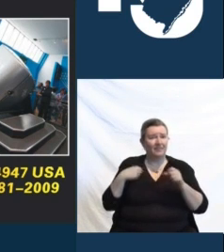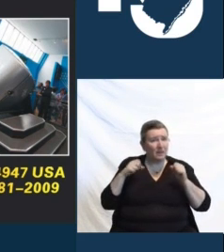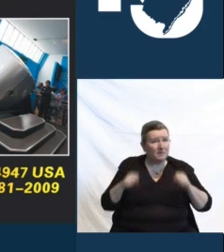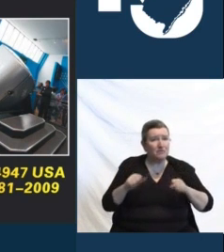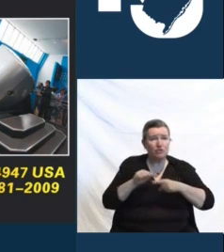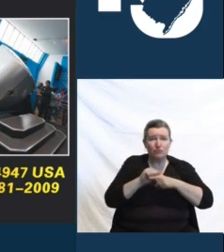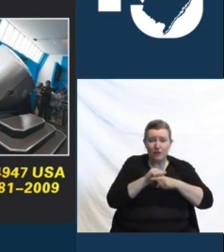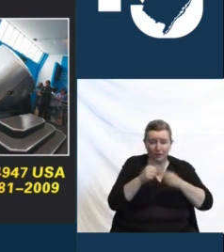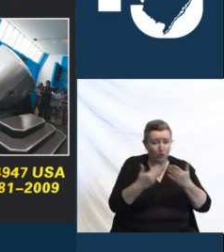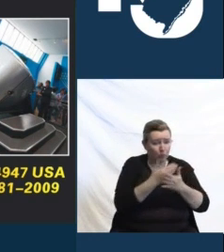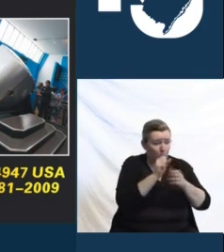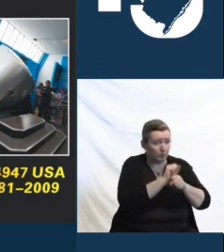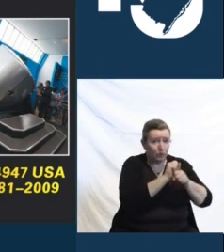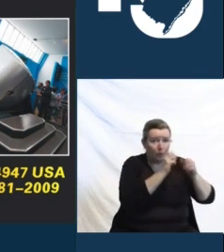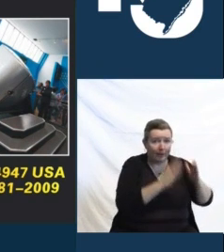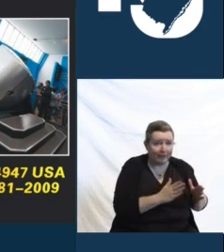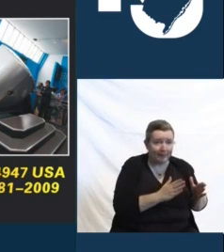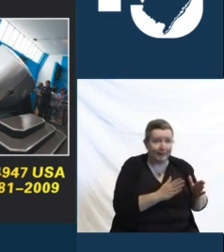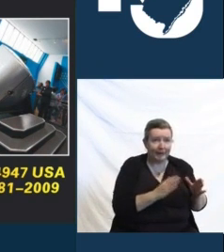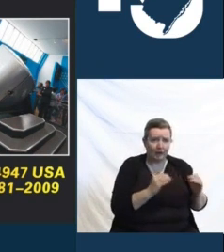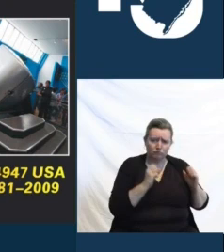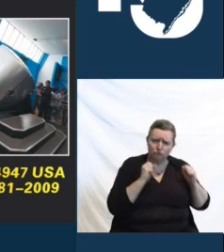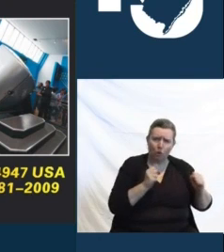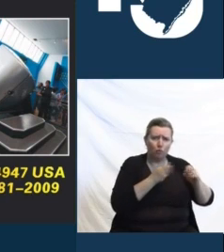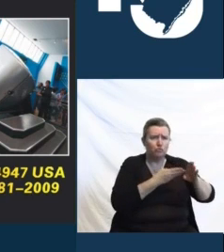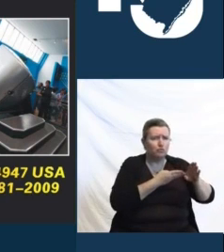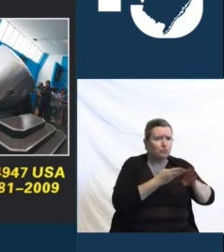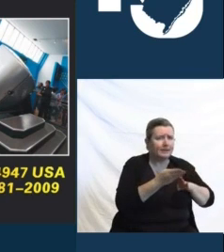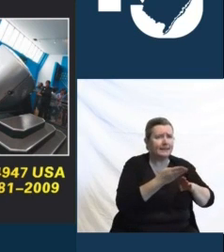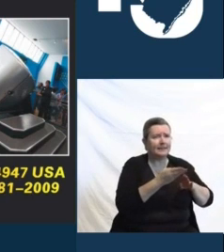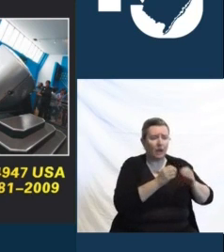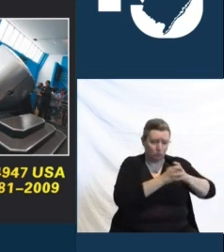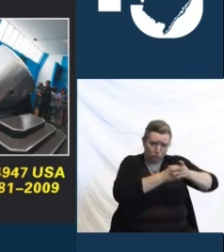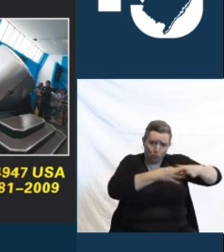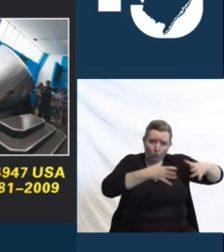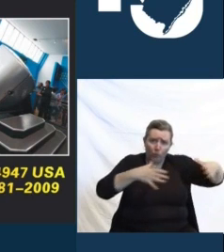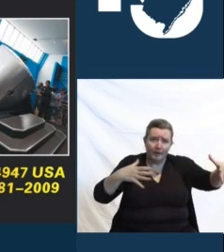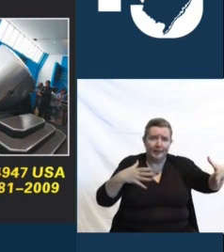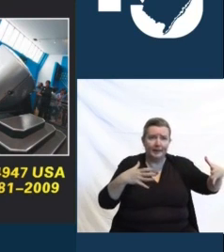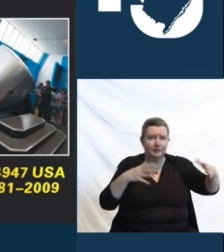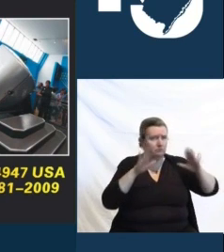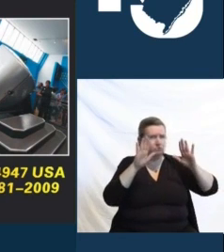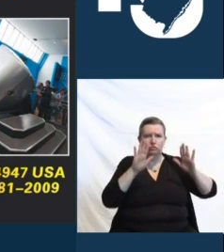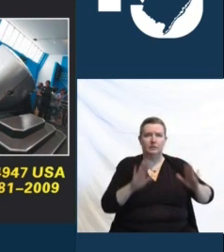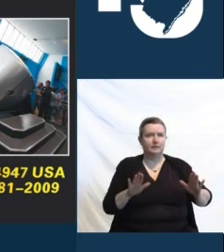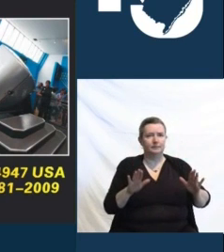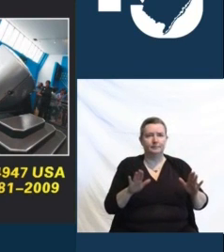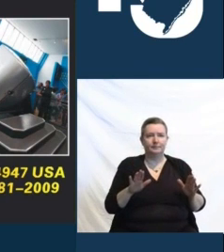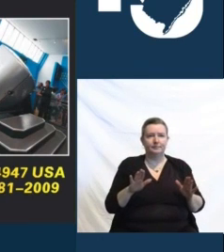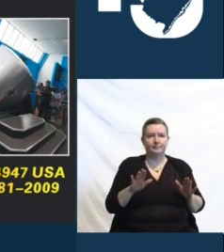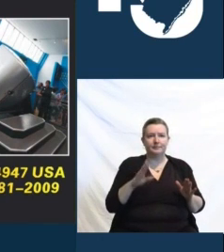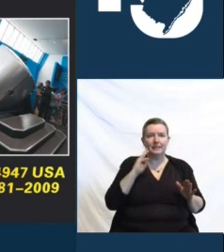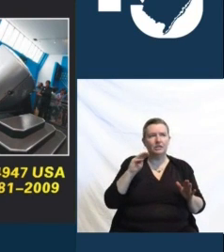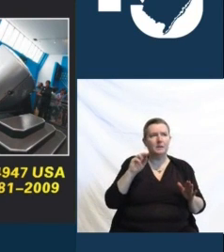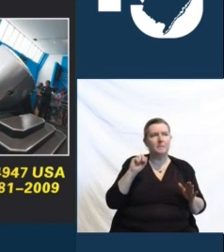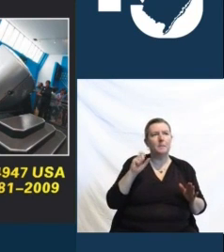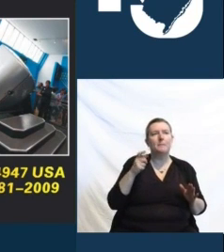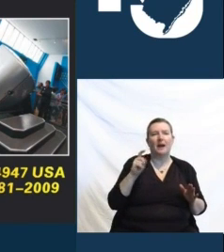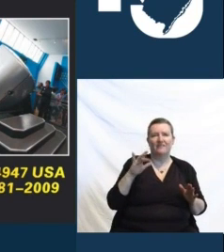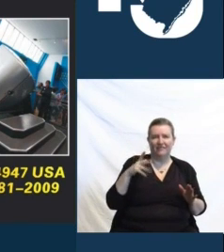for a strong career in a growing company. Check them out. MaxFlight.com. MaxFlight.com.